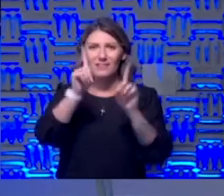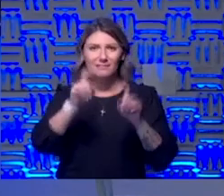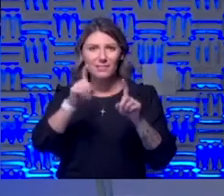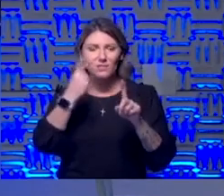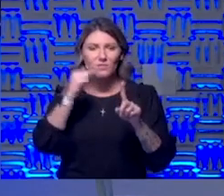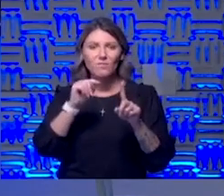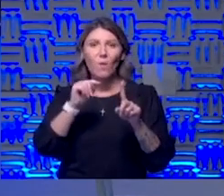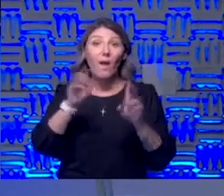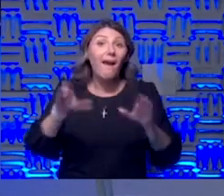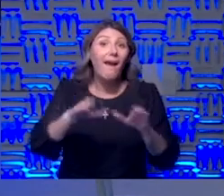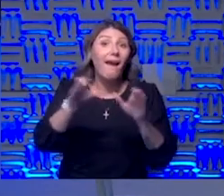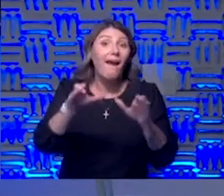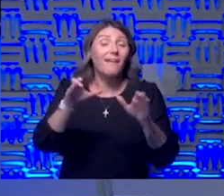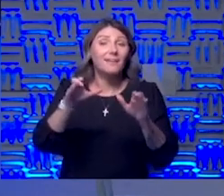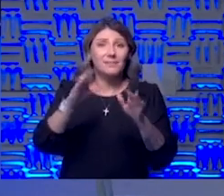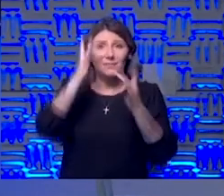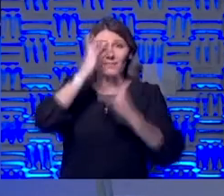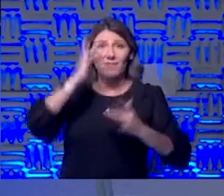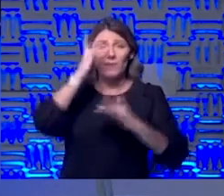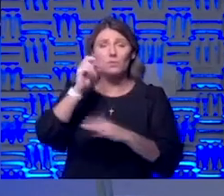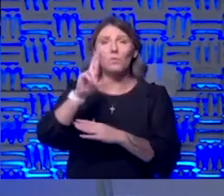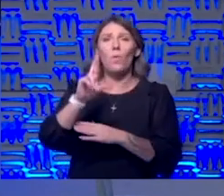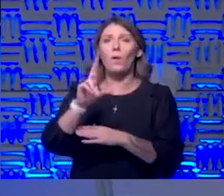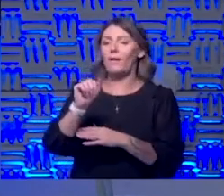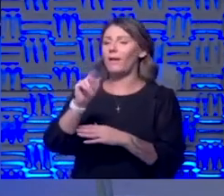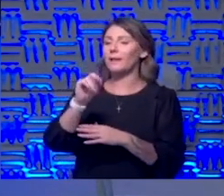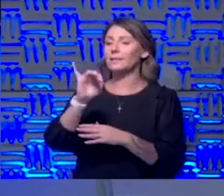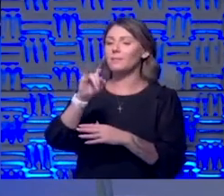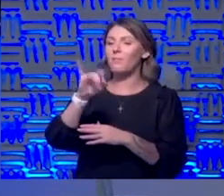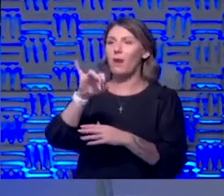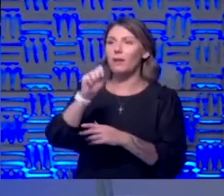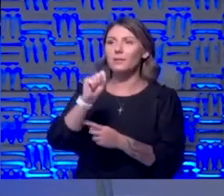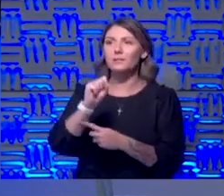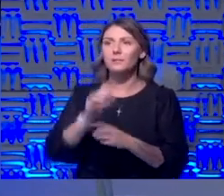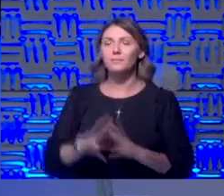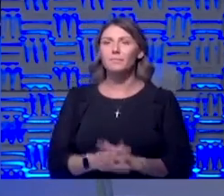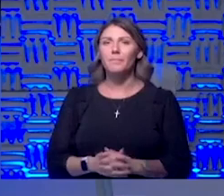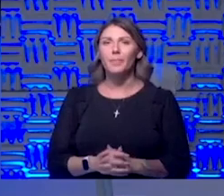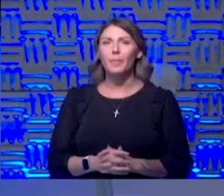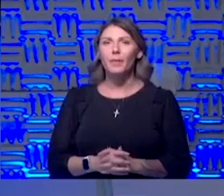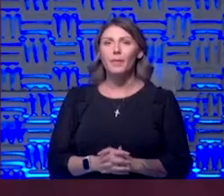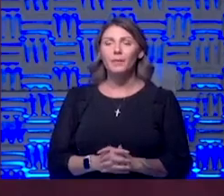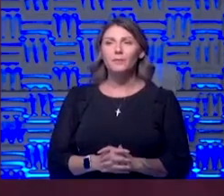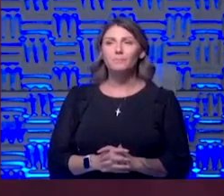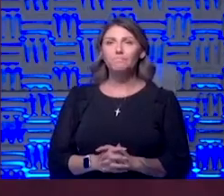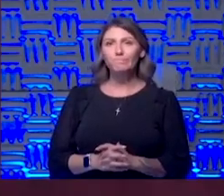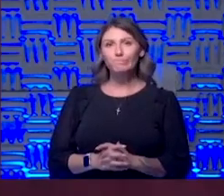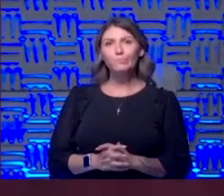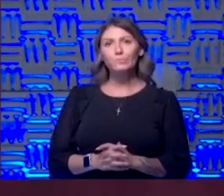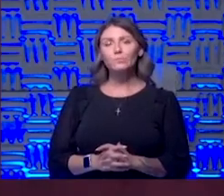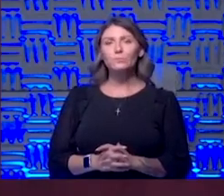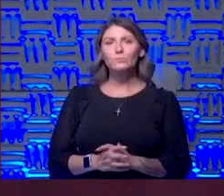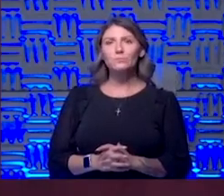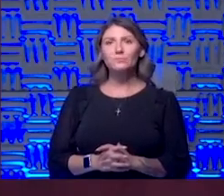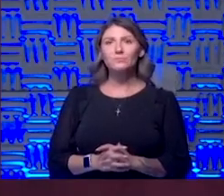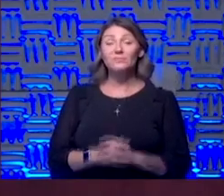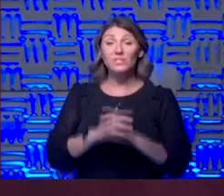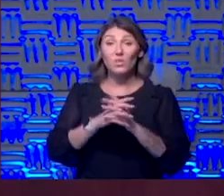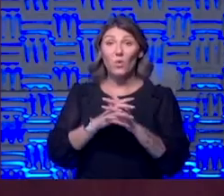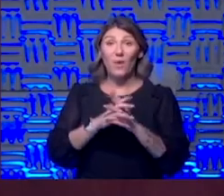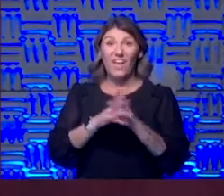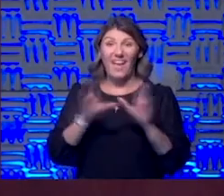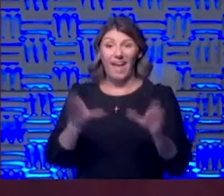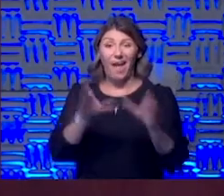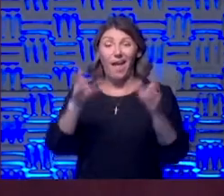or antibodies good question so some active virus